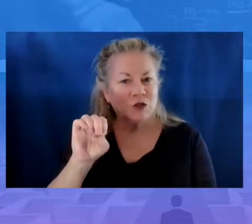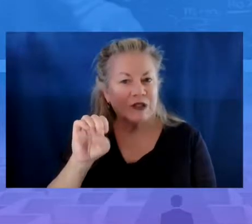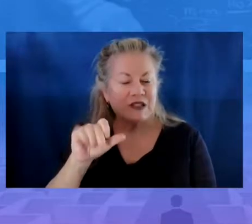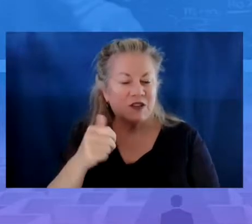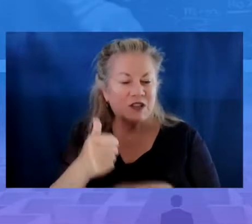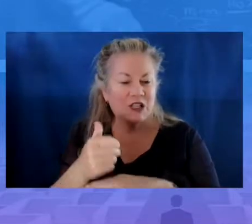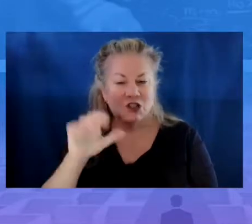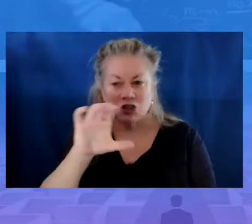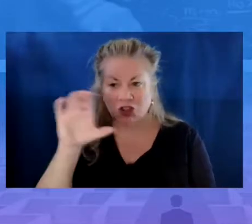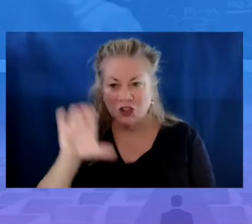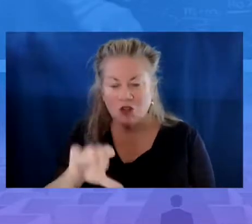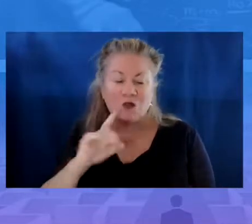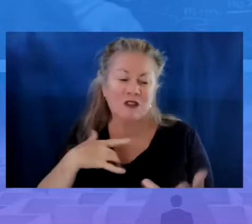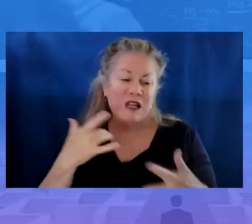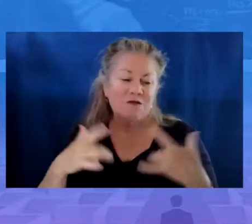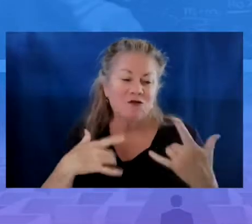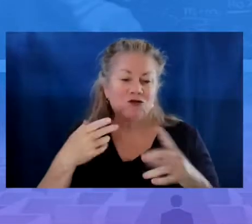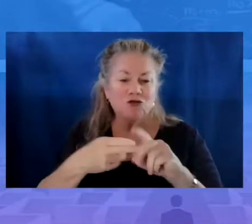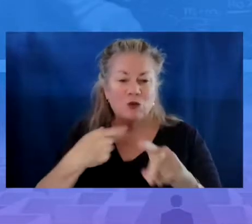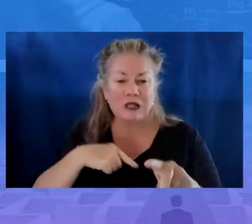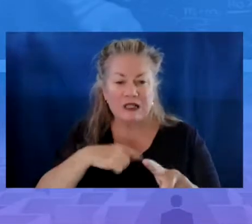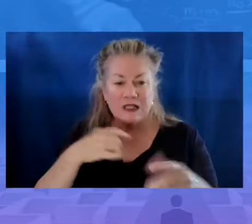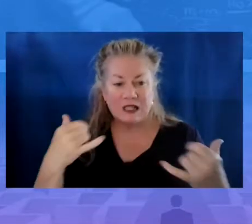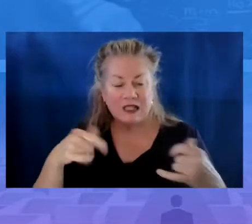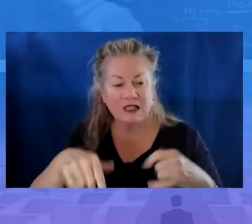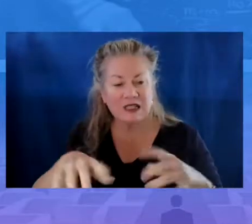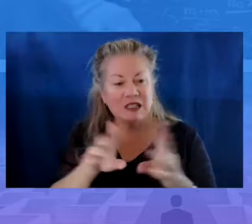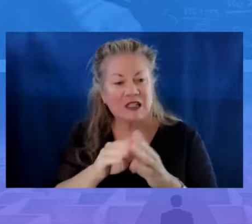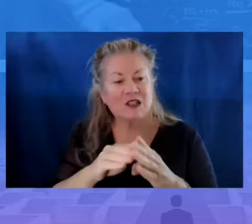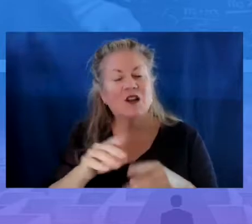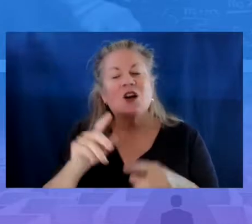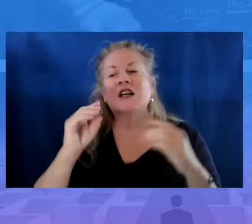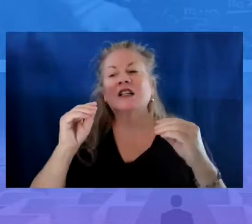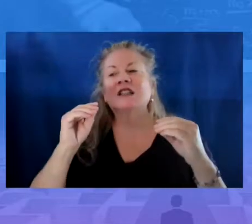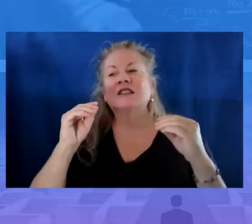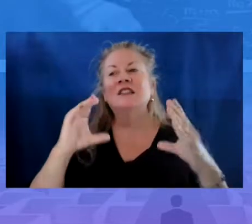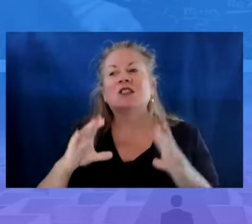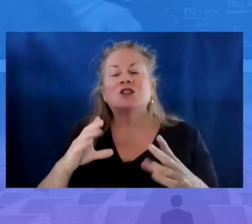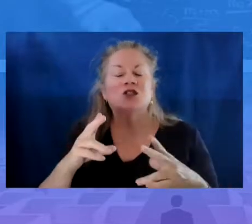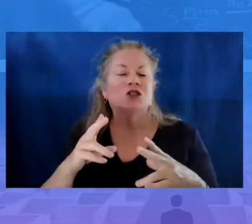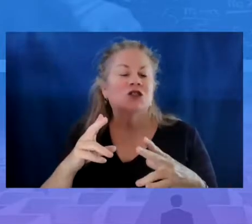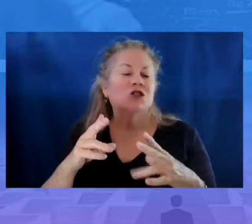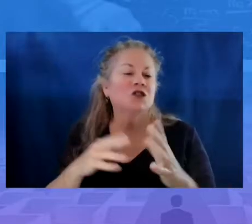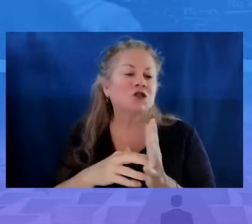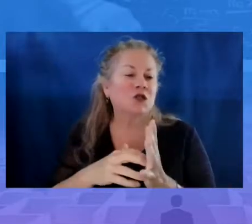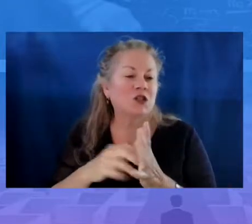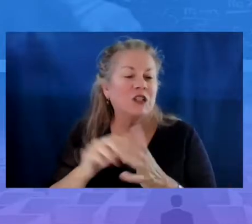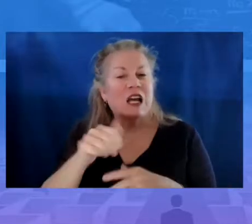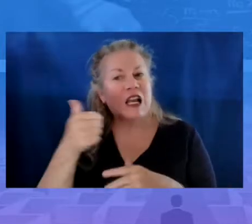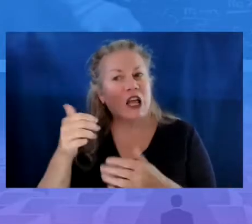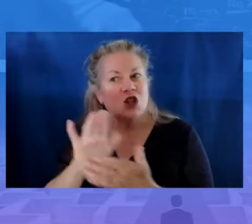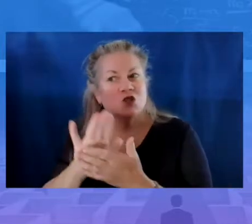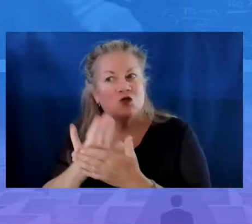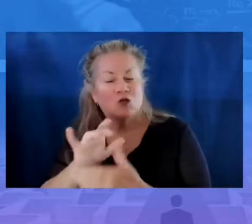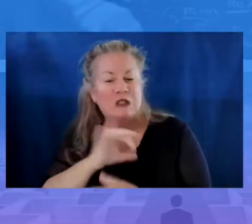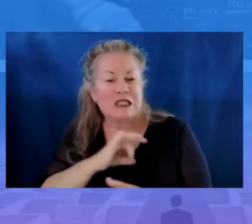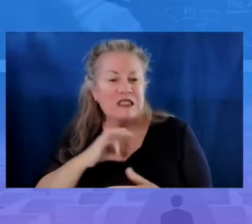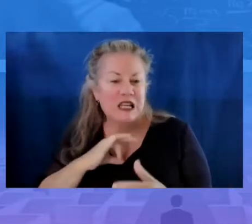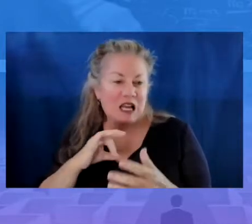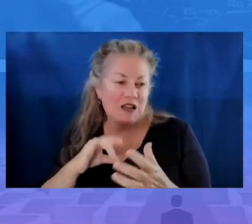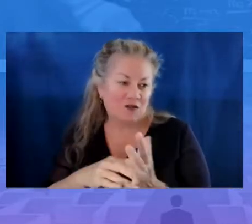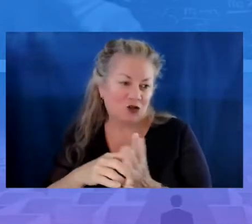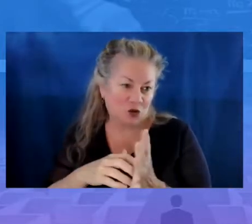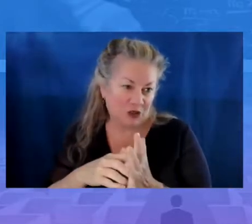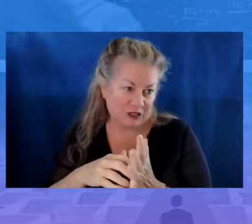We're excited to have you join us for this session today. This session will focus on teacher shortages and other school staff shortages.